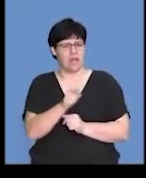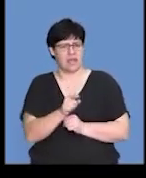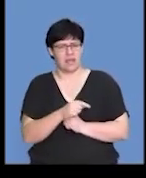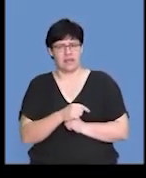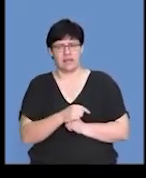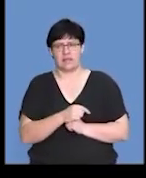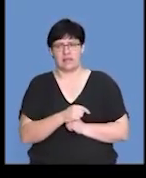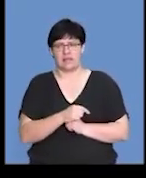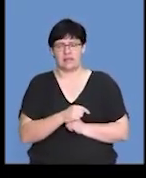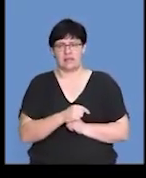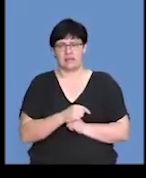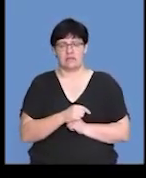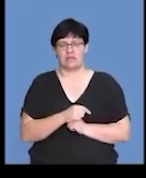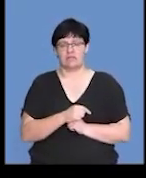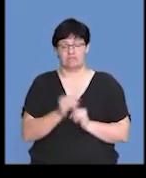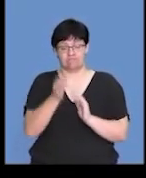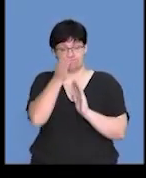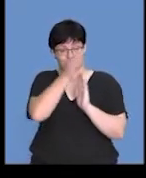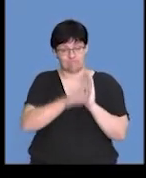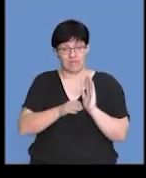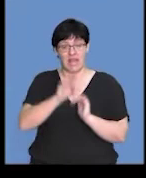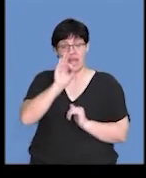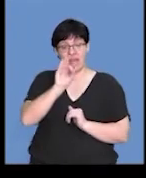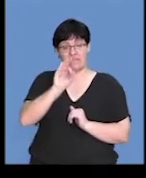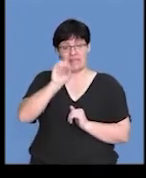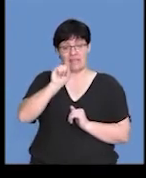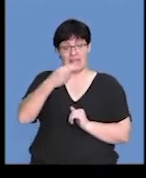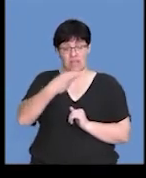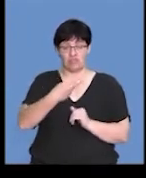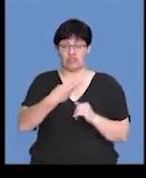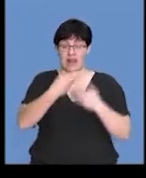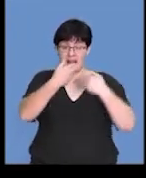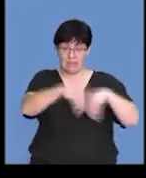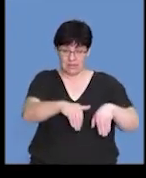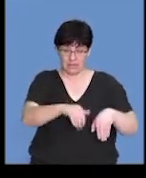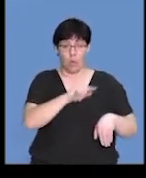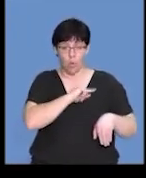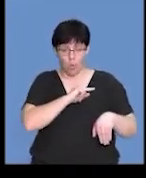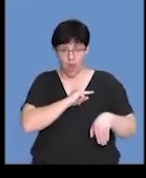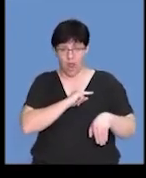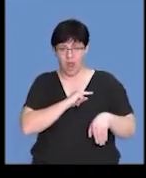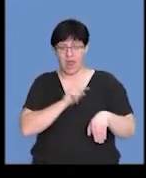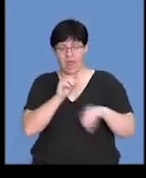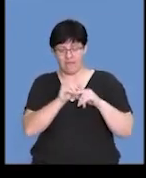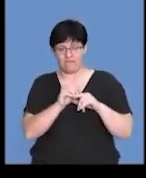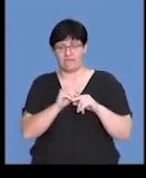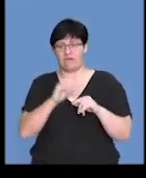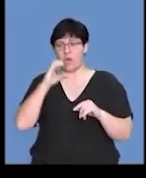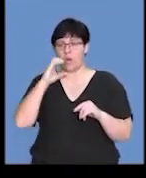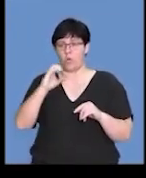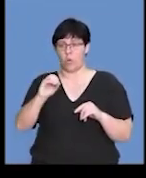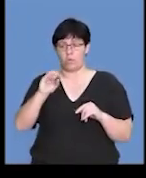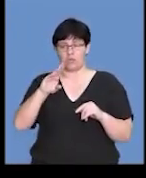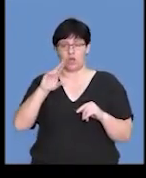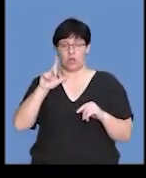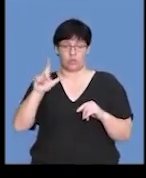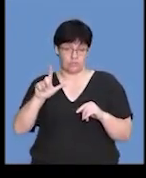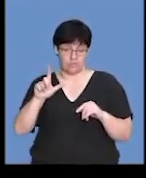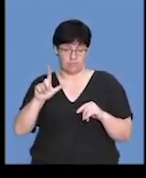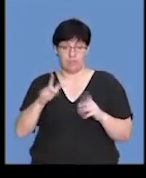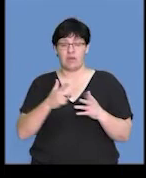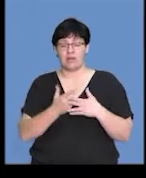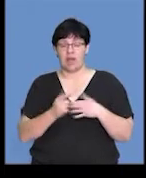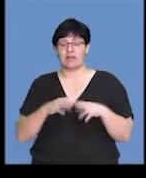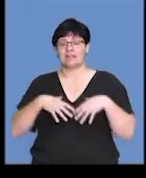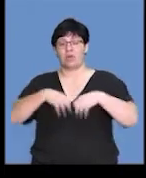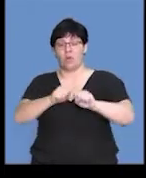that the secretion of FSH is inhibited because we have the corpus luteum, which takes over the